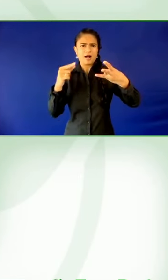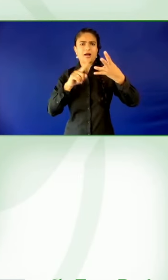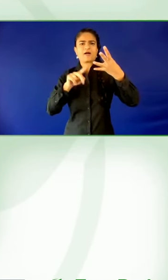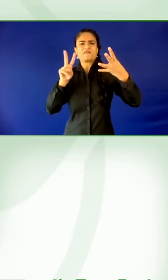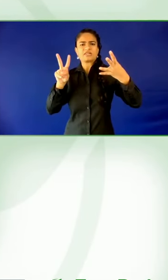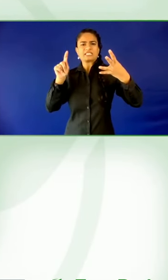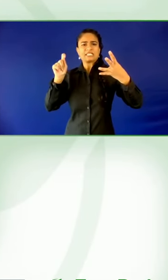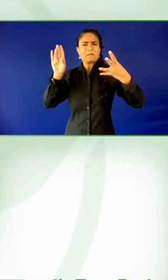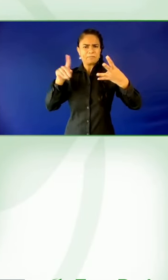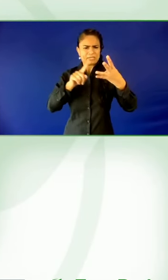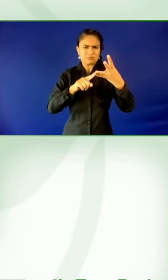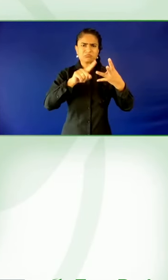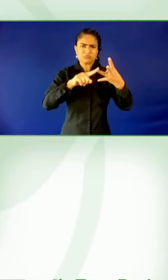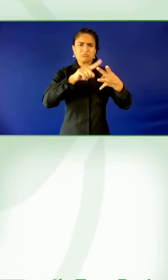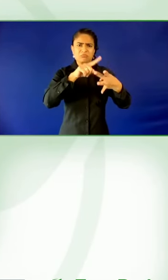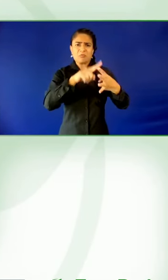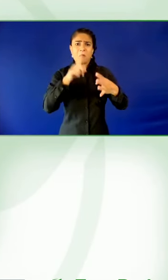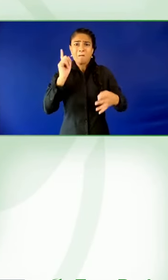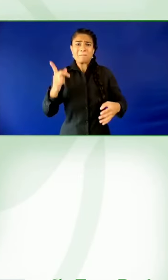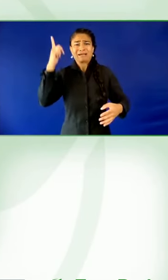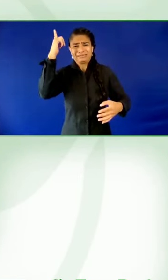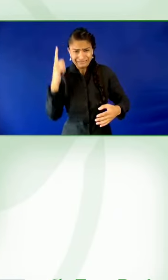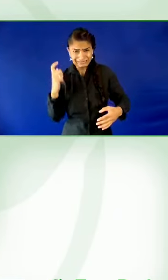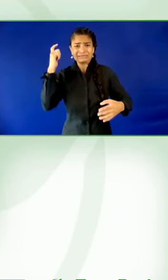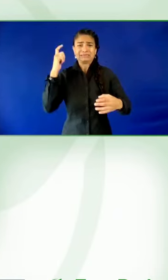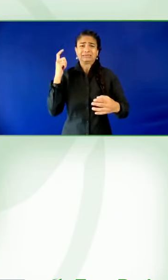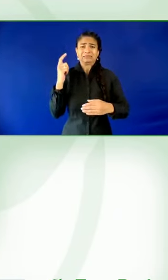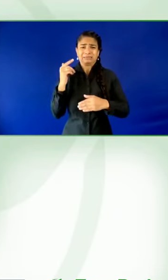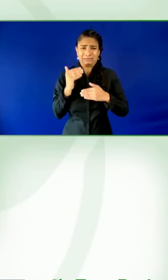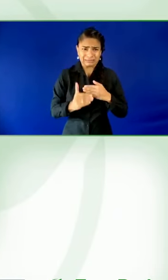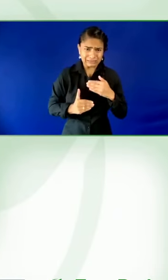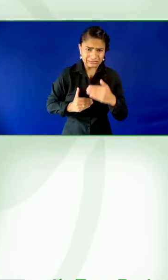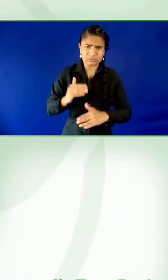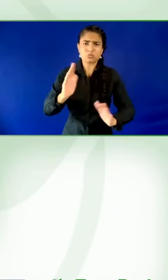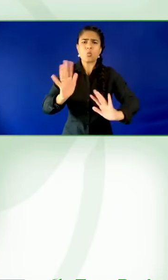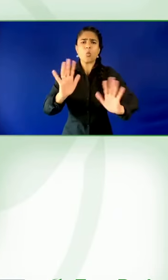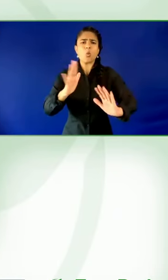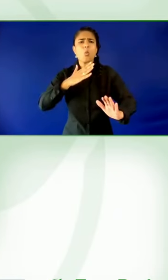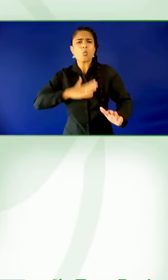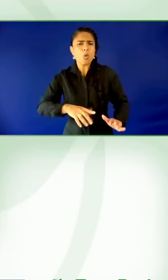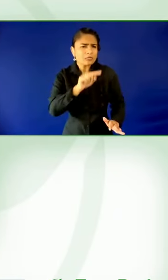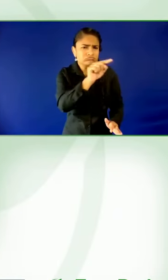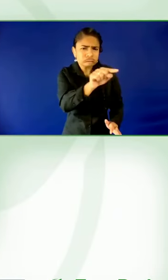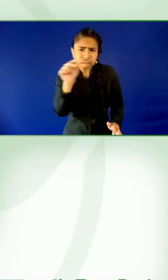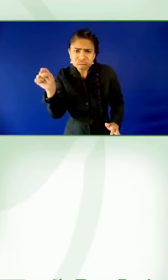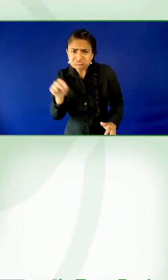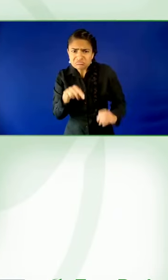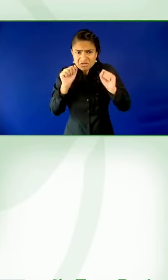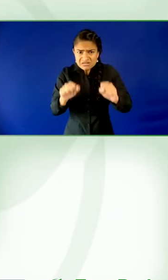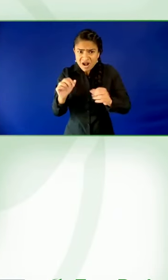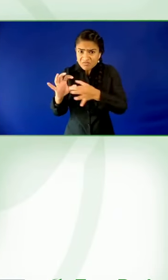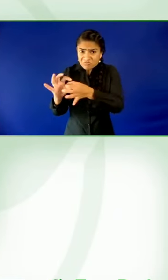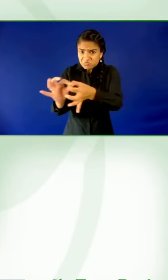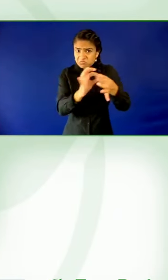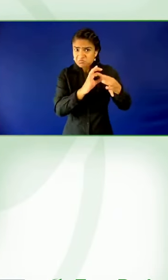five large banks and a number of other banks. And we meet regularly. And we talk about